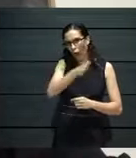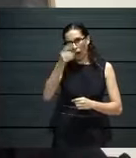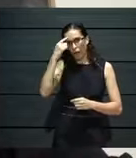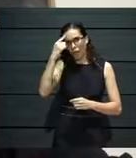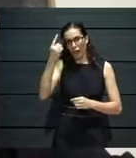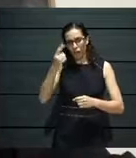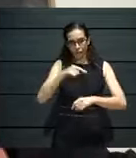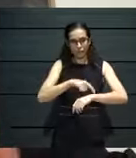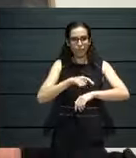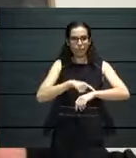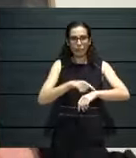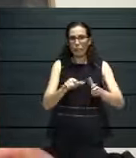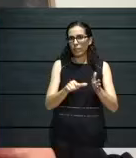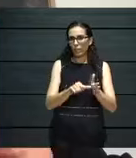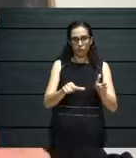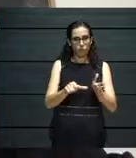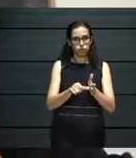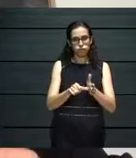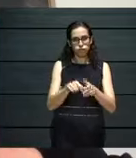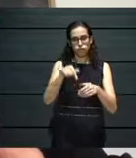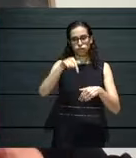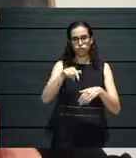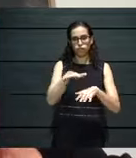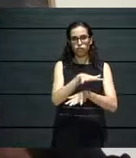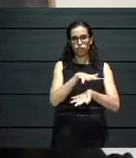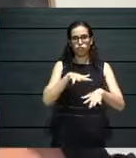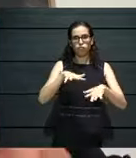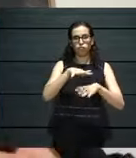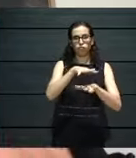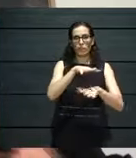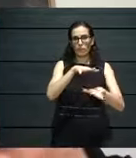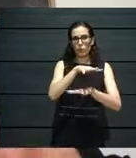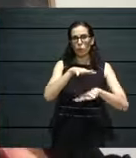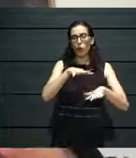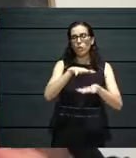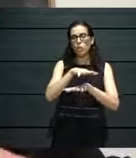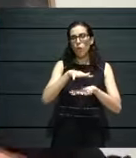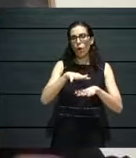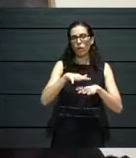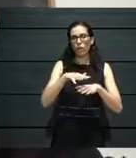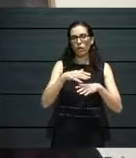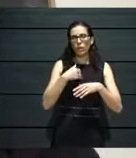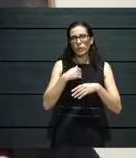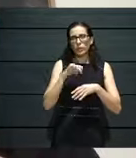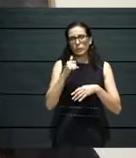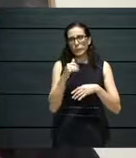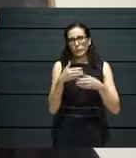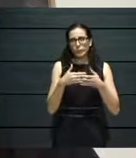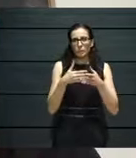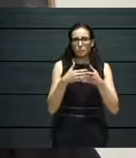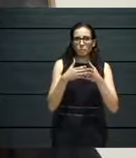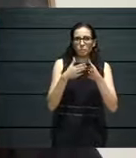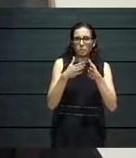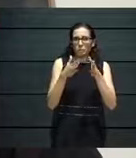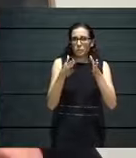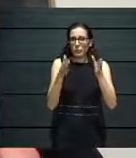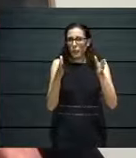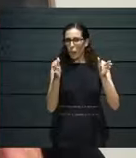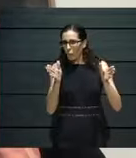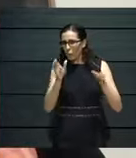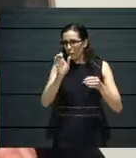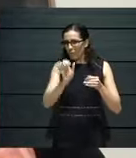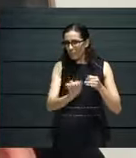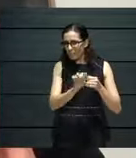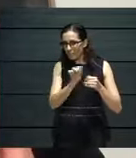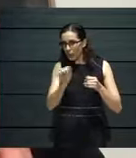through, and this current state of, you know, opening up again, and sort of feeling that the